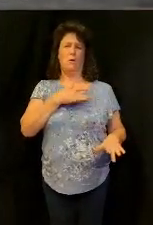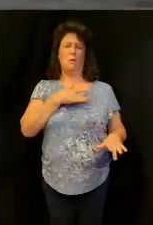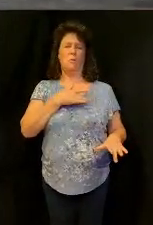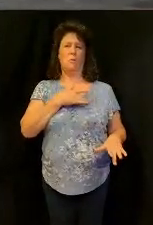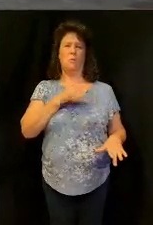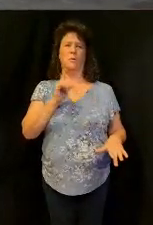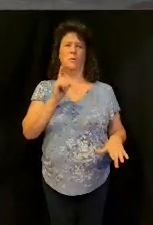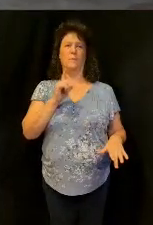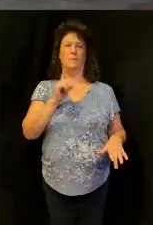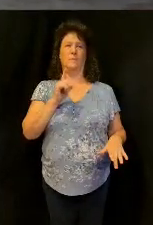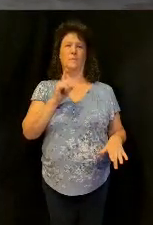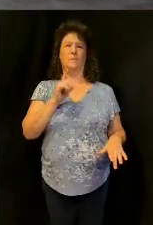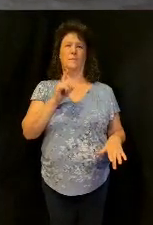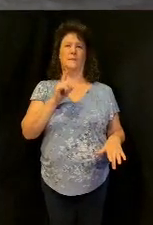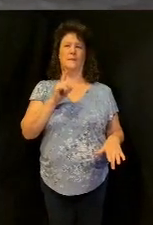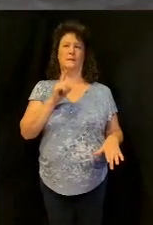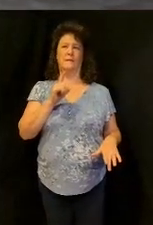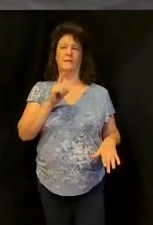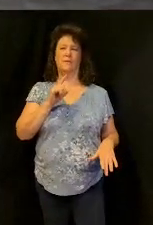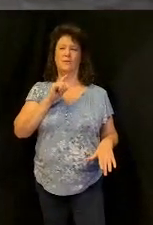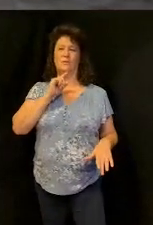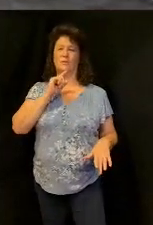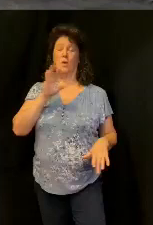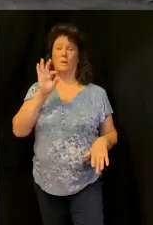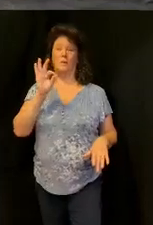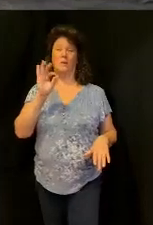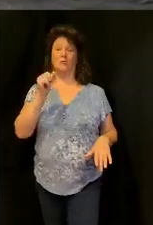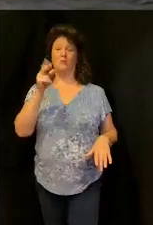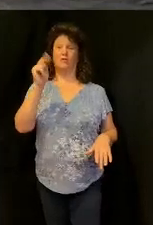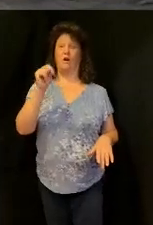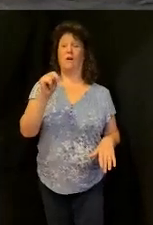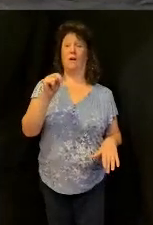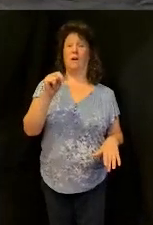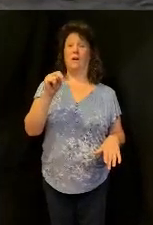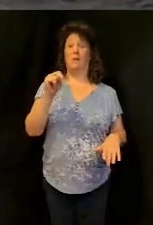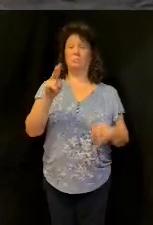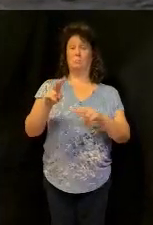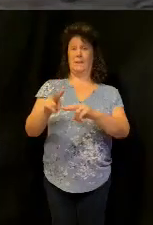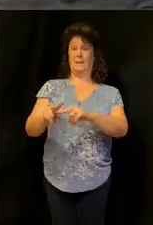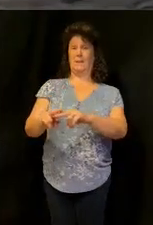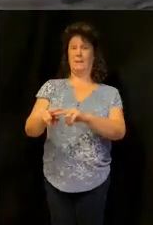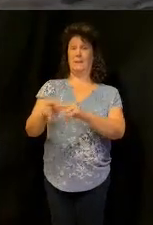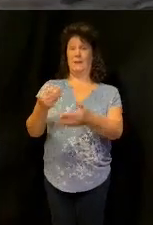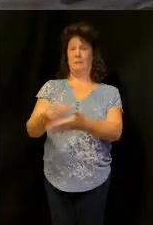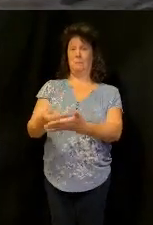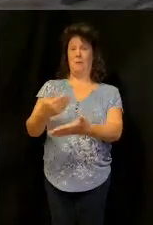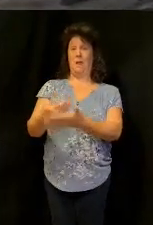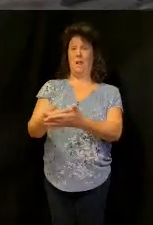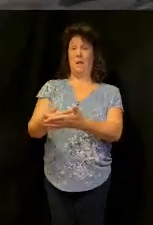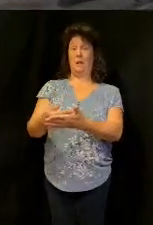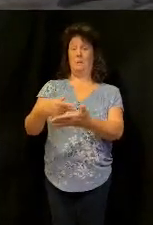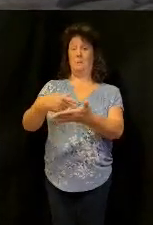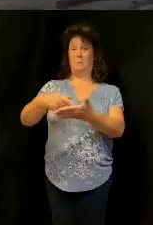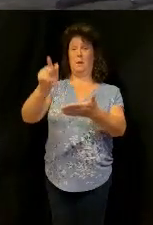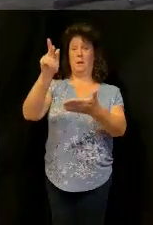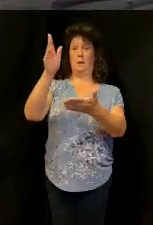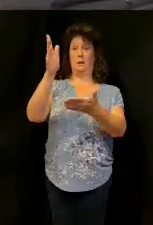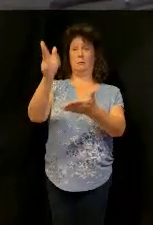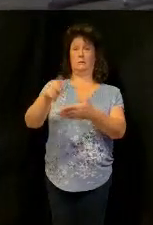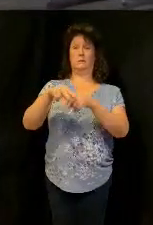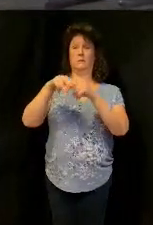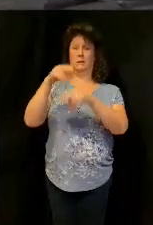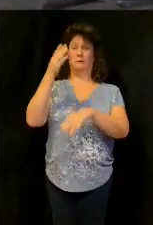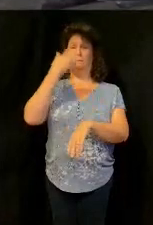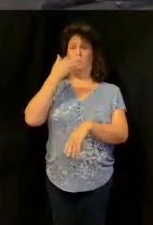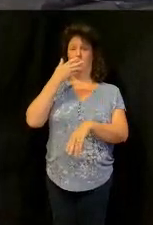Pastor John, they set you up front. They set you up front for a reason, because I paid them a lot of money, and said, listen, set that guy up there front, right there. I need some